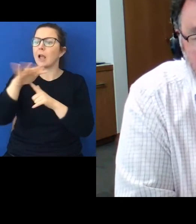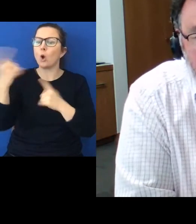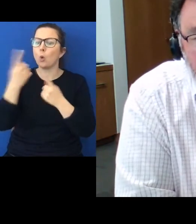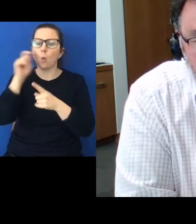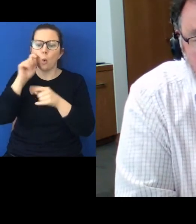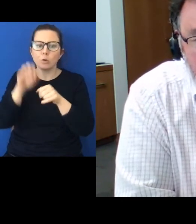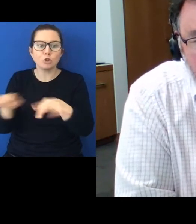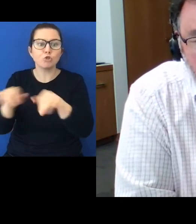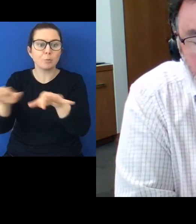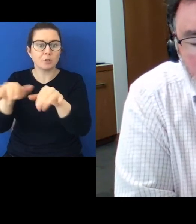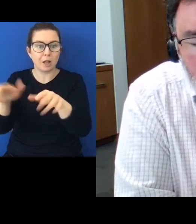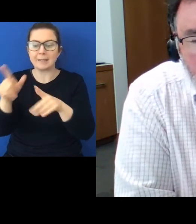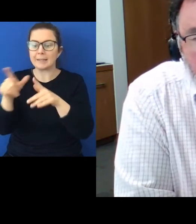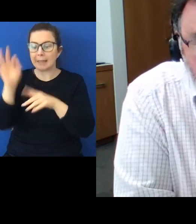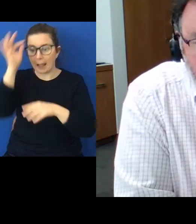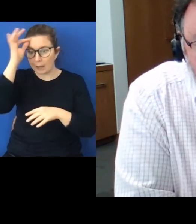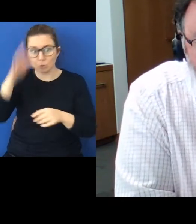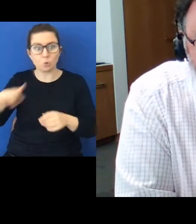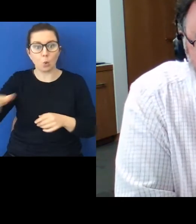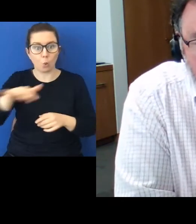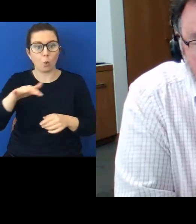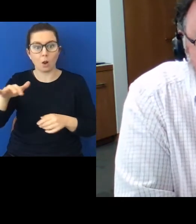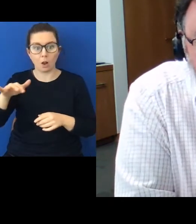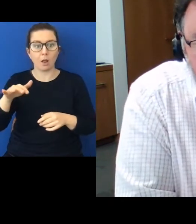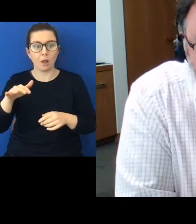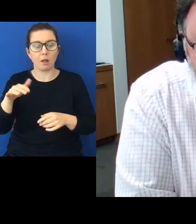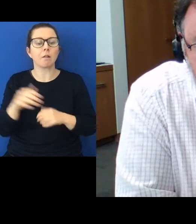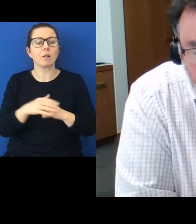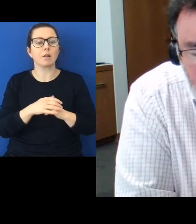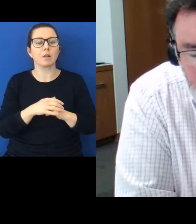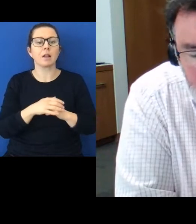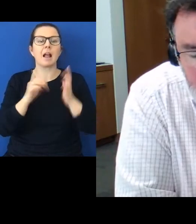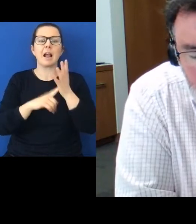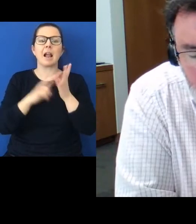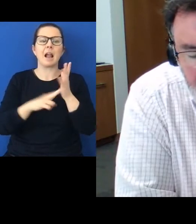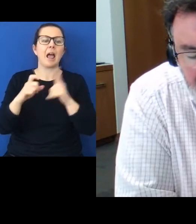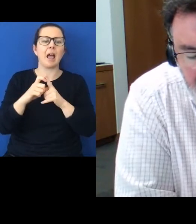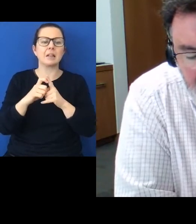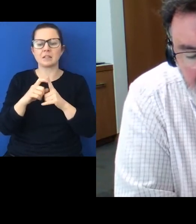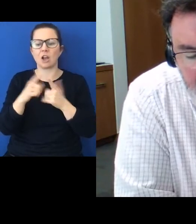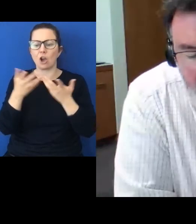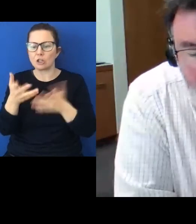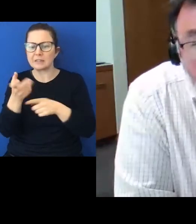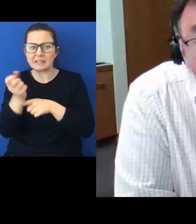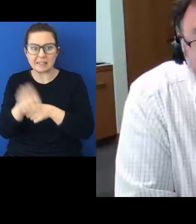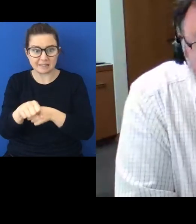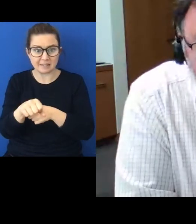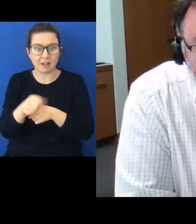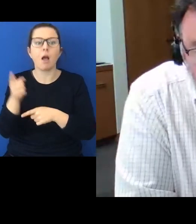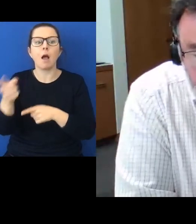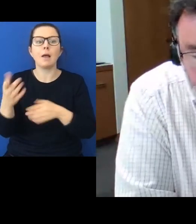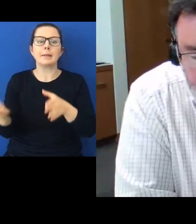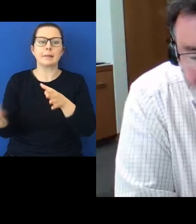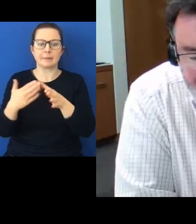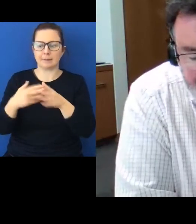at district council resource land-based consents and so on are all subject